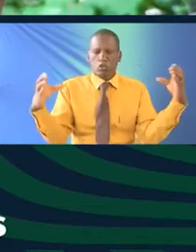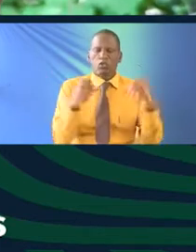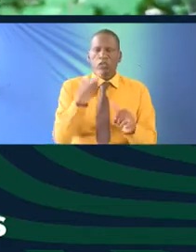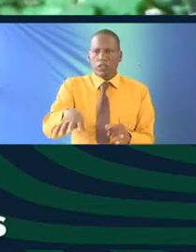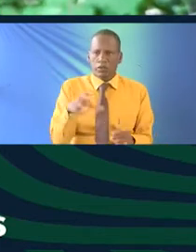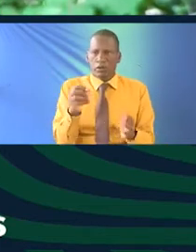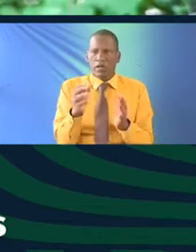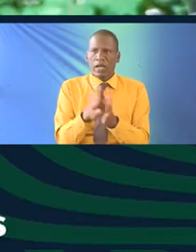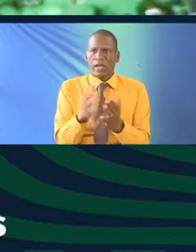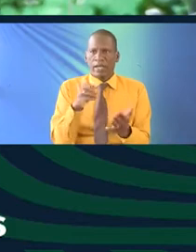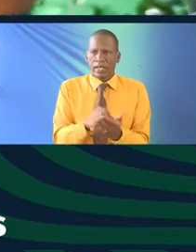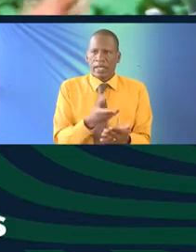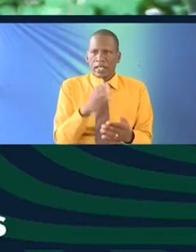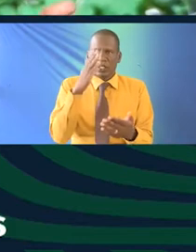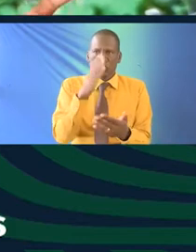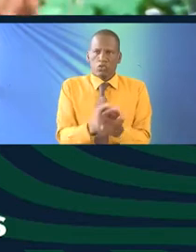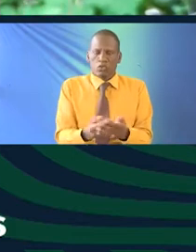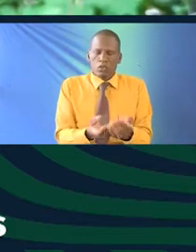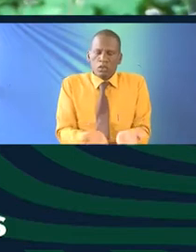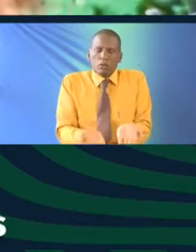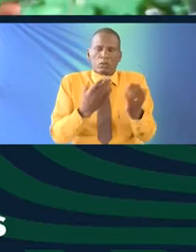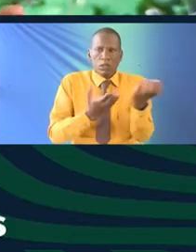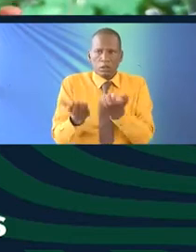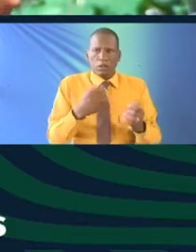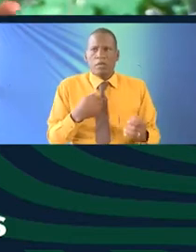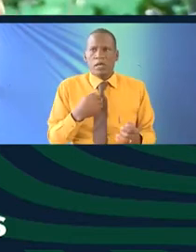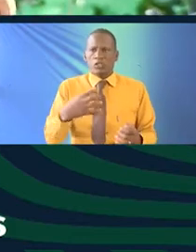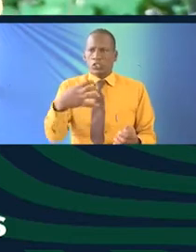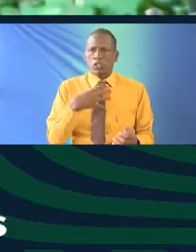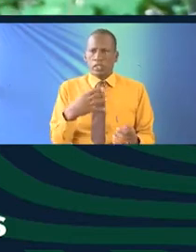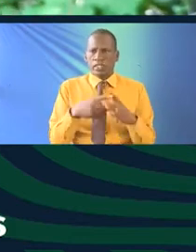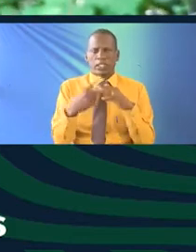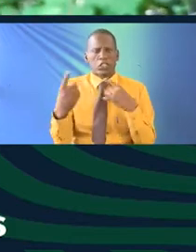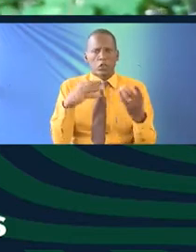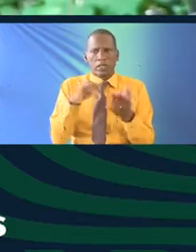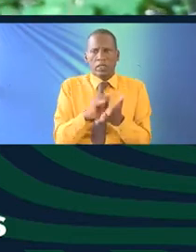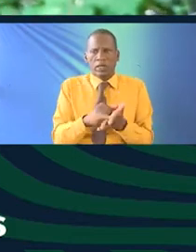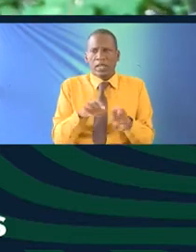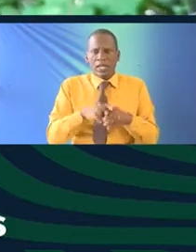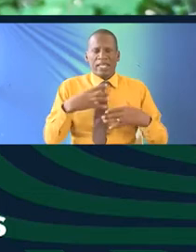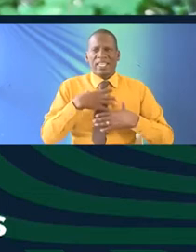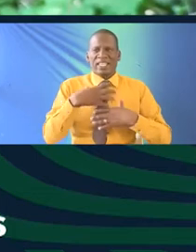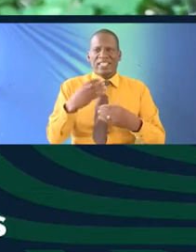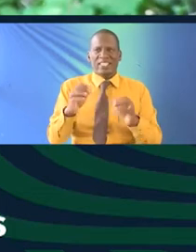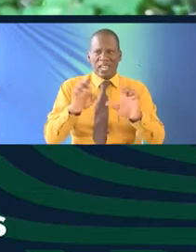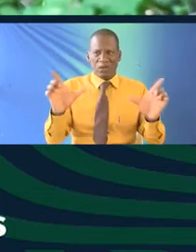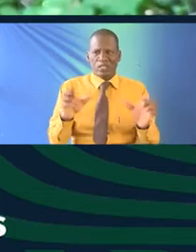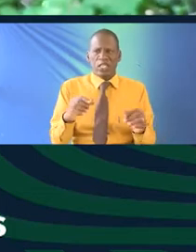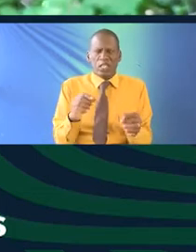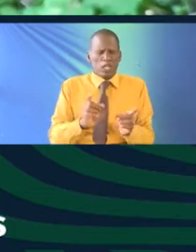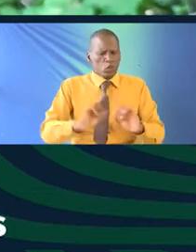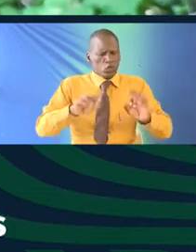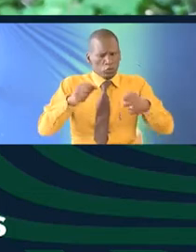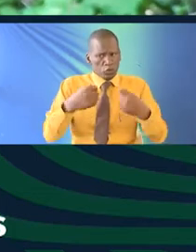discovered and then of course this really grew my business. I was shocked because suddenly I had to start speaking that interesting lingua. I